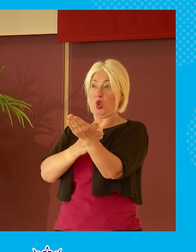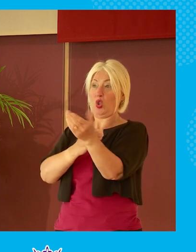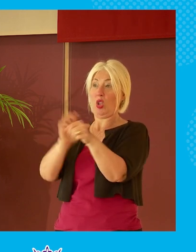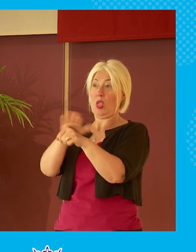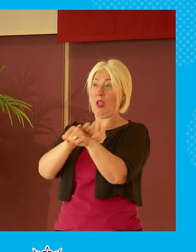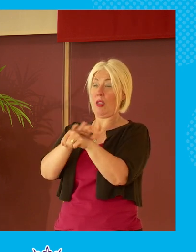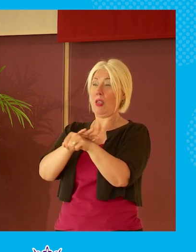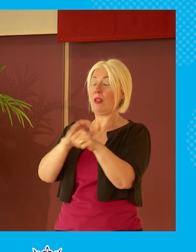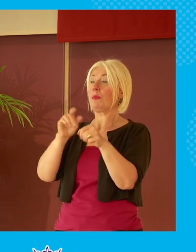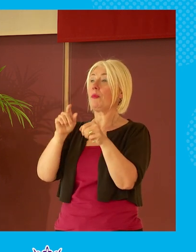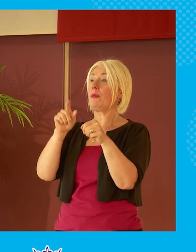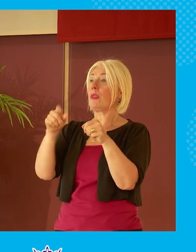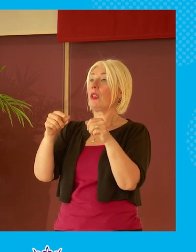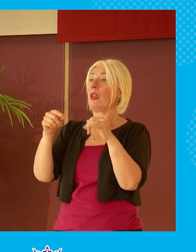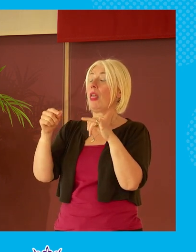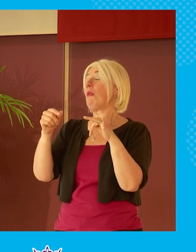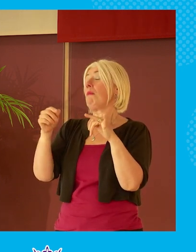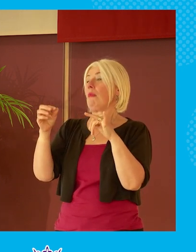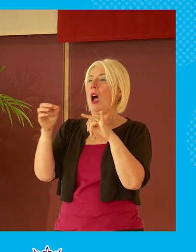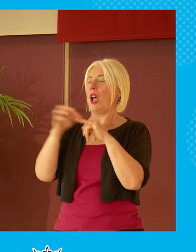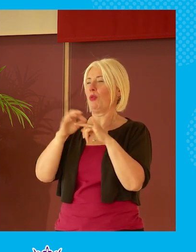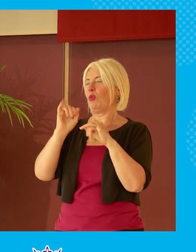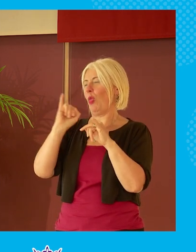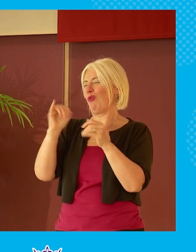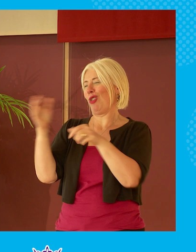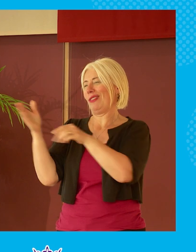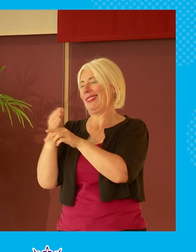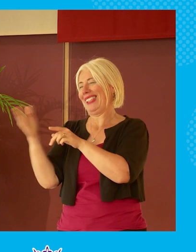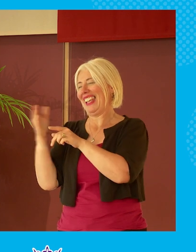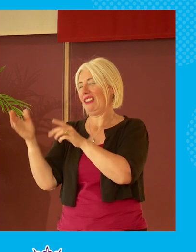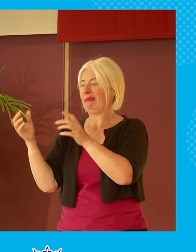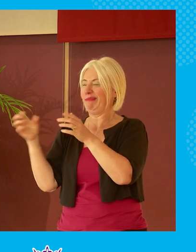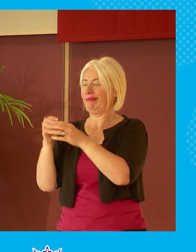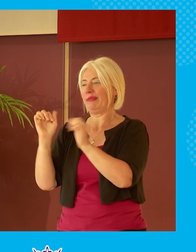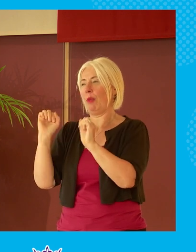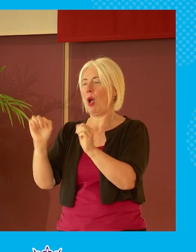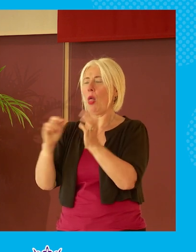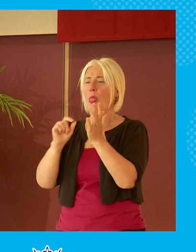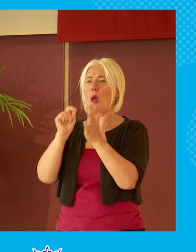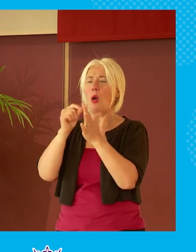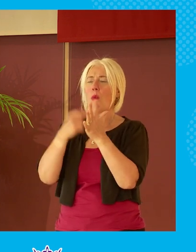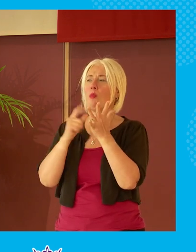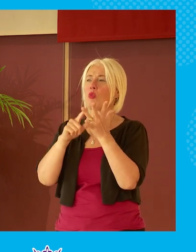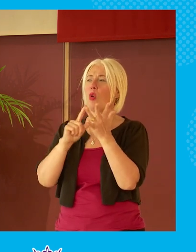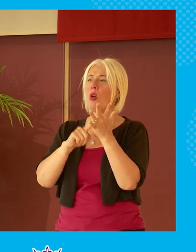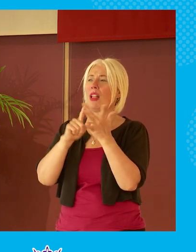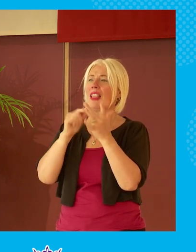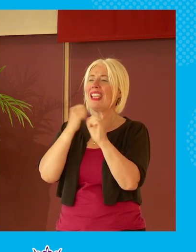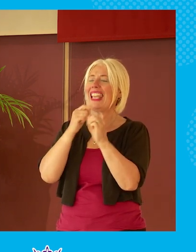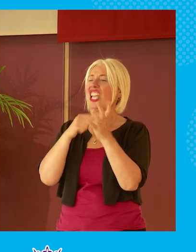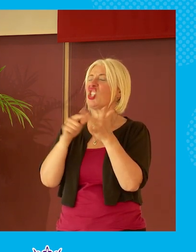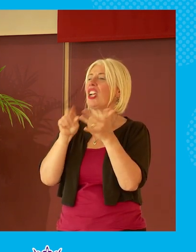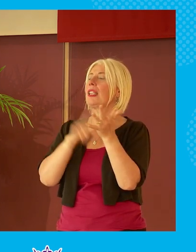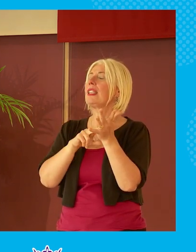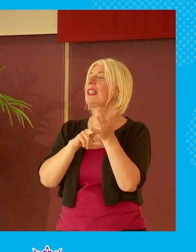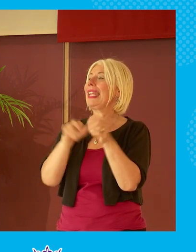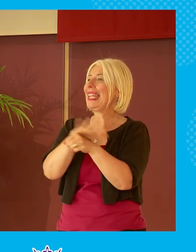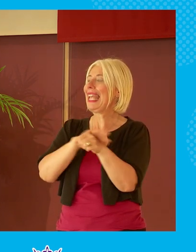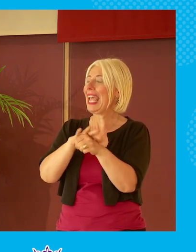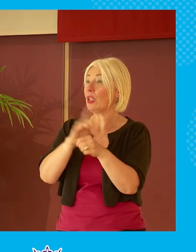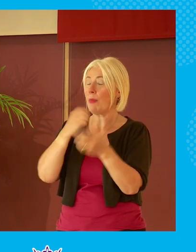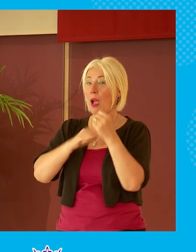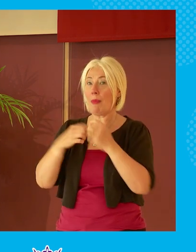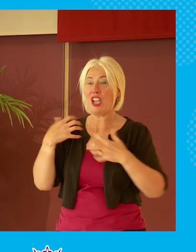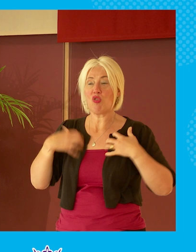the prorogation case he came out on the wrong side um but the the prorogation case just caught her interest suddenly she